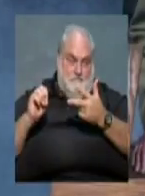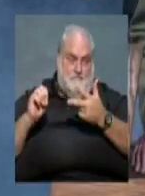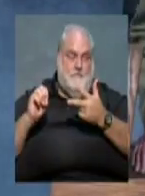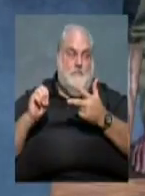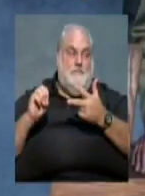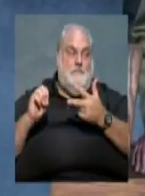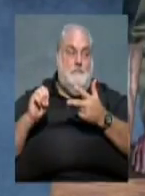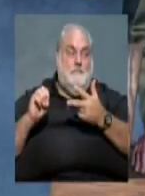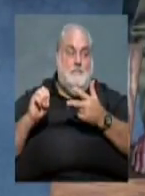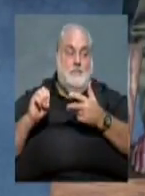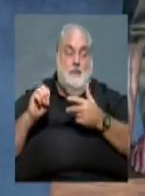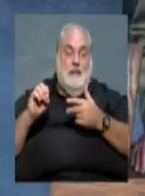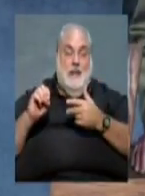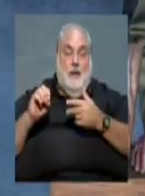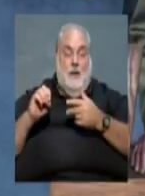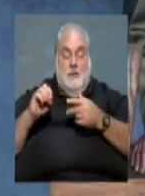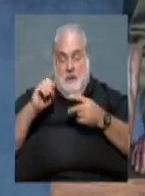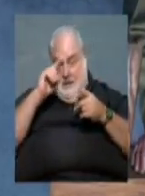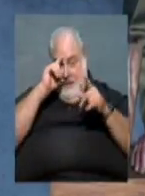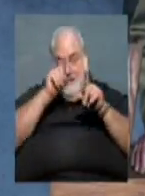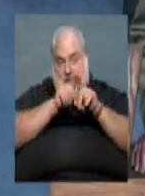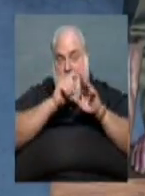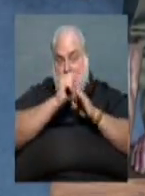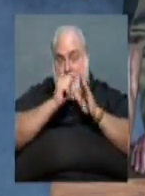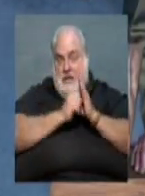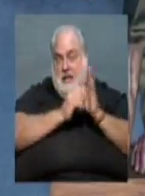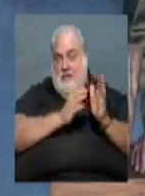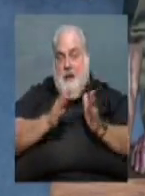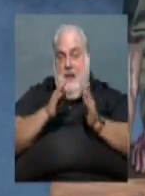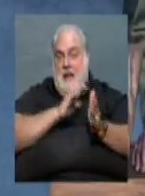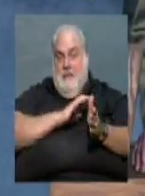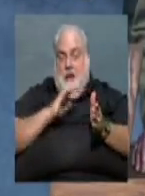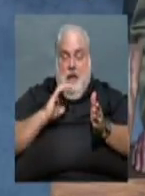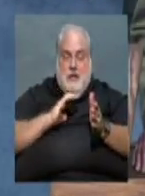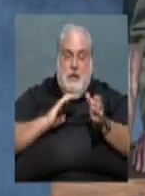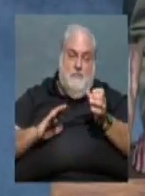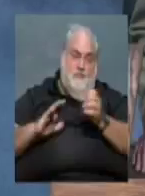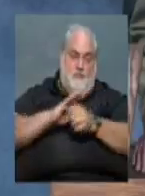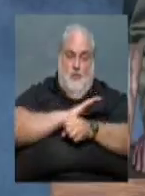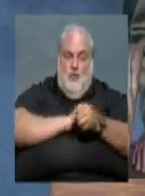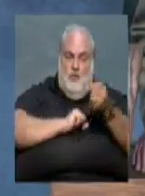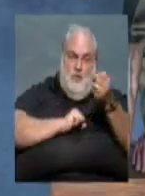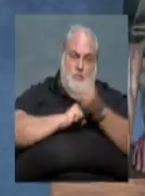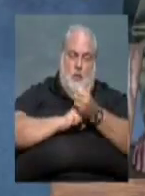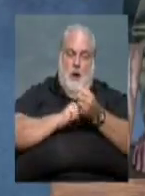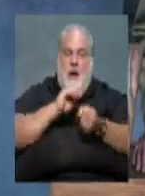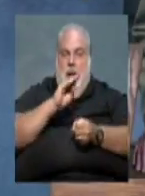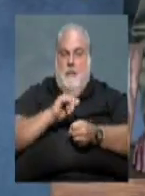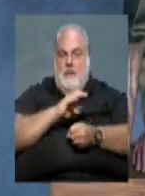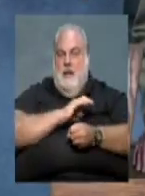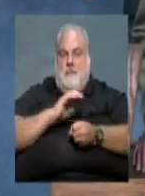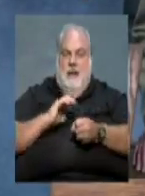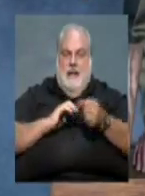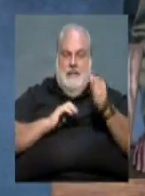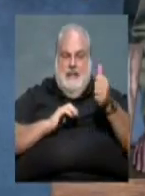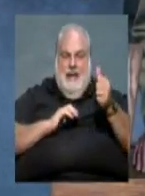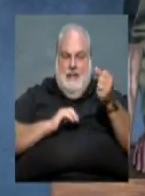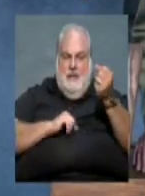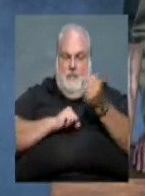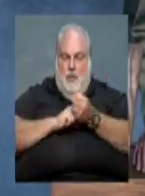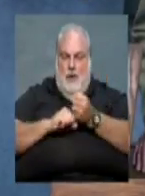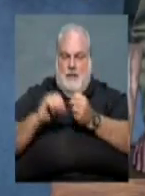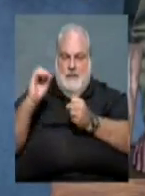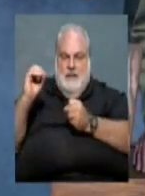This item was on the consent agenda at the Planning Commission. It was a unanimous vote by the commission of 10 eyes, zero no's.